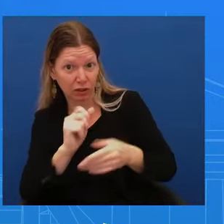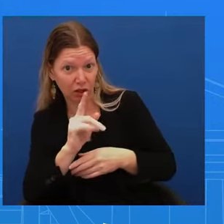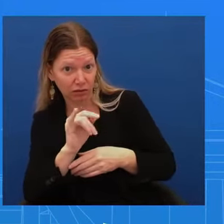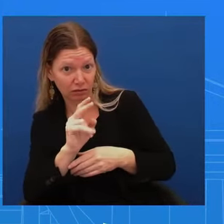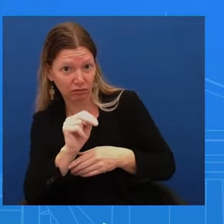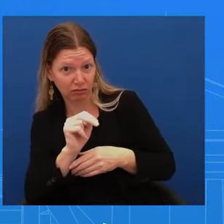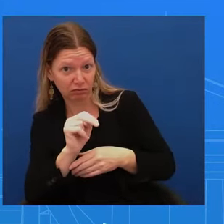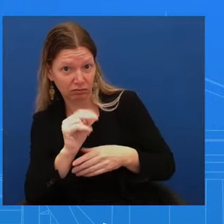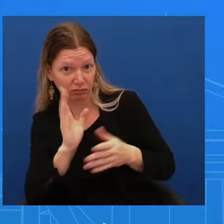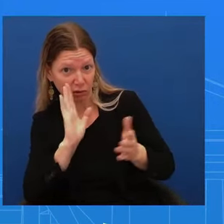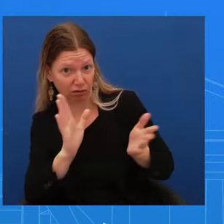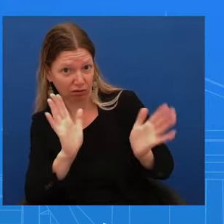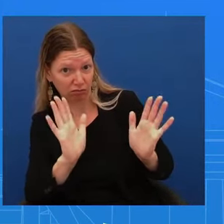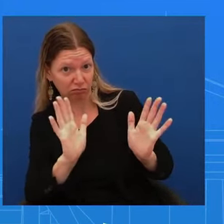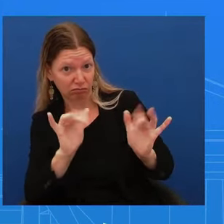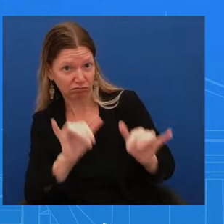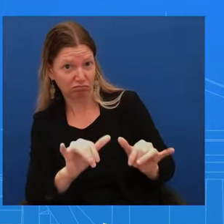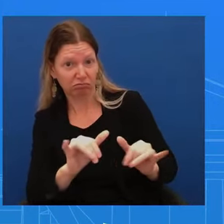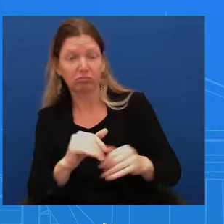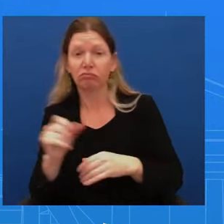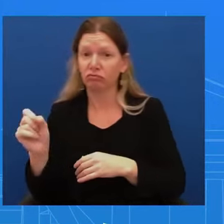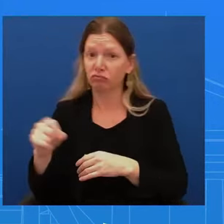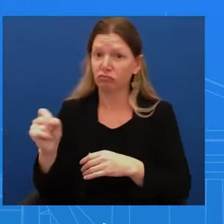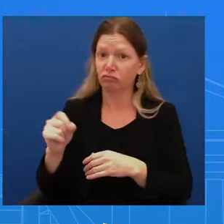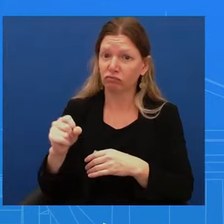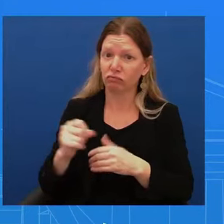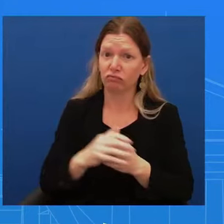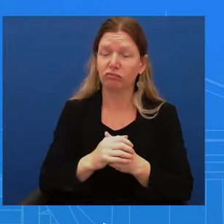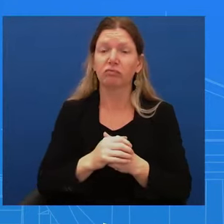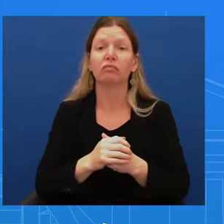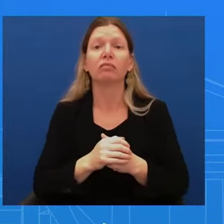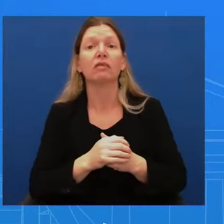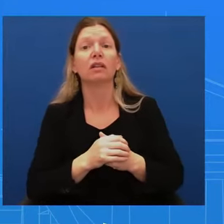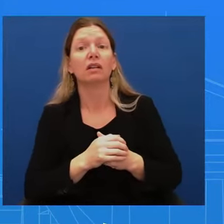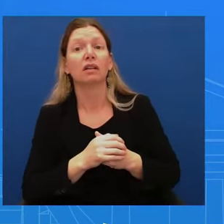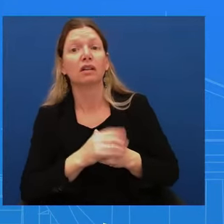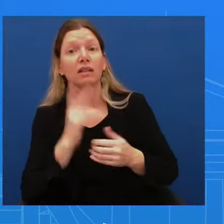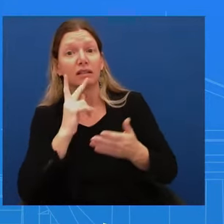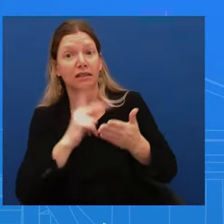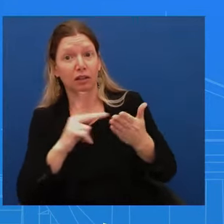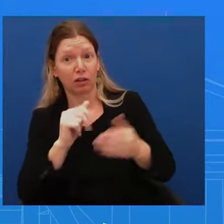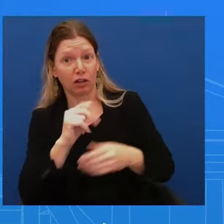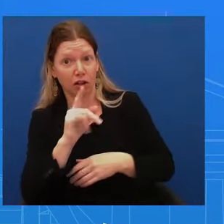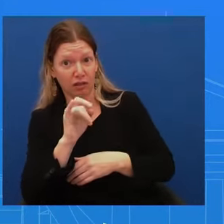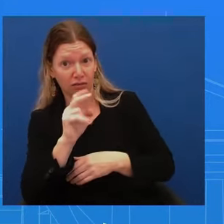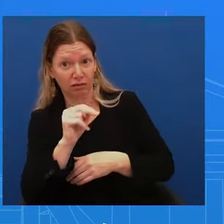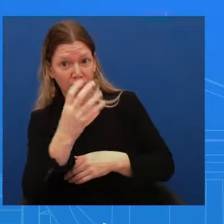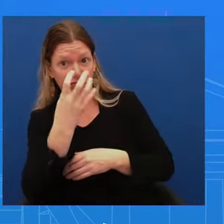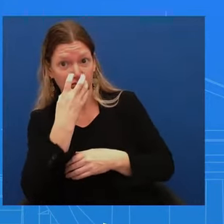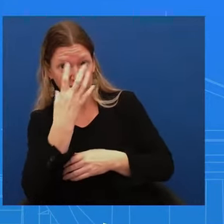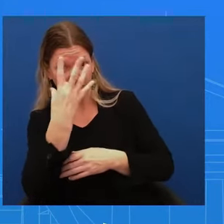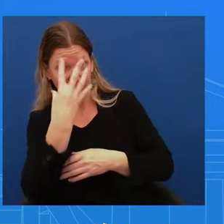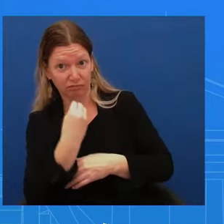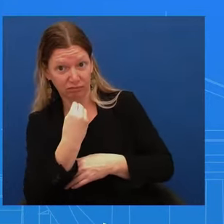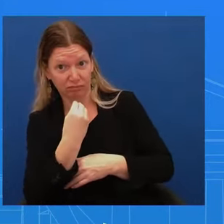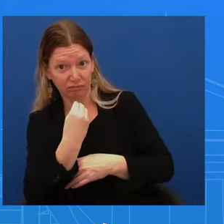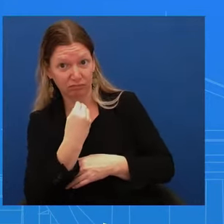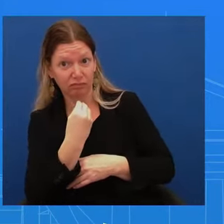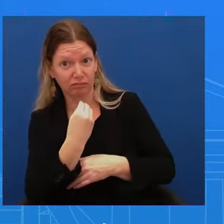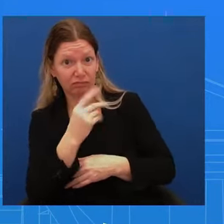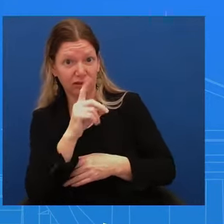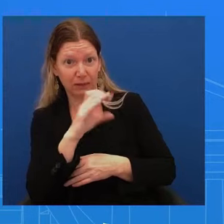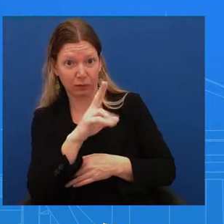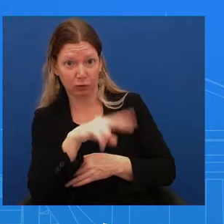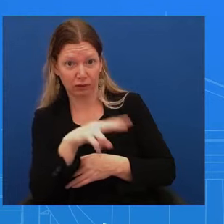Secretary Austin, we now know, was under anesthesia on December 22nd. The White House at the time didn't know. What